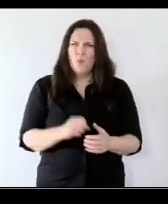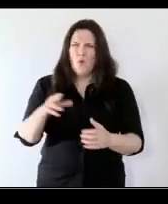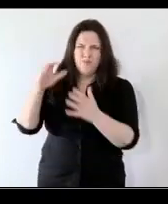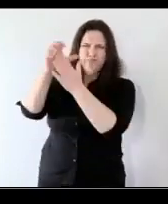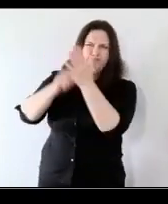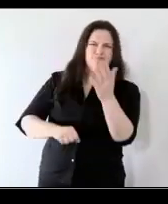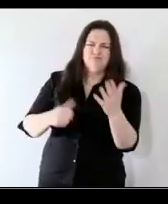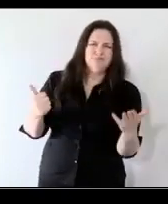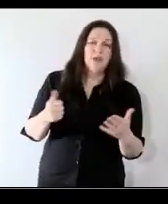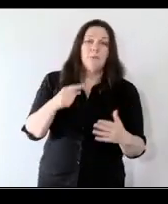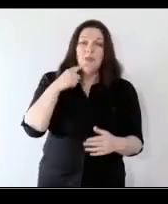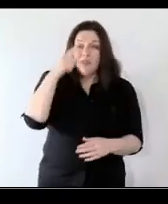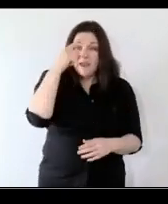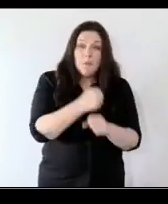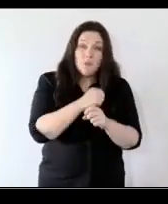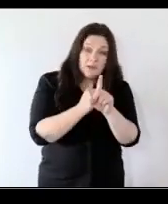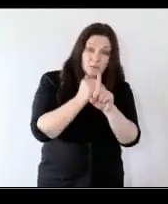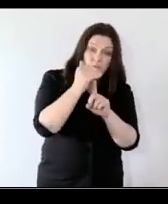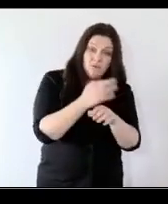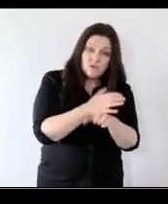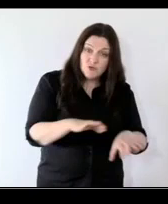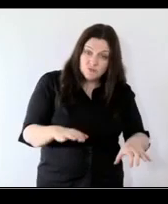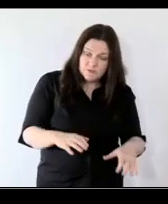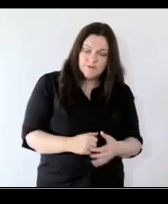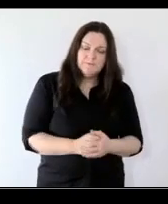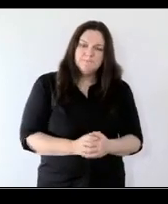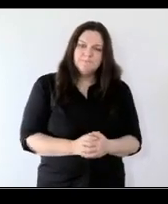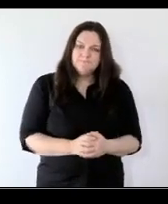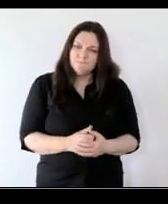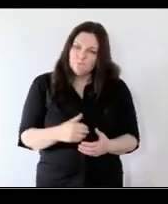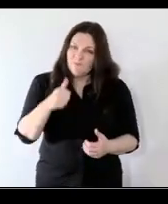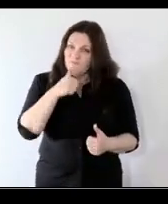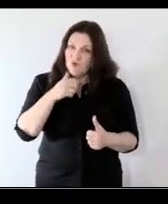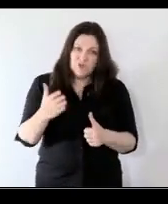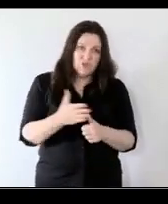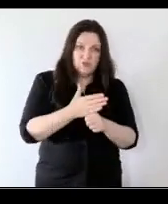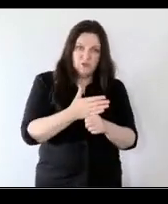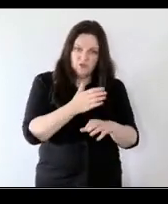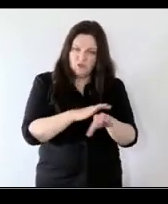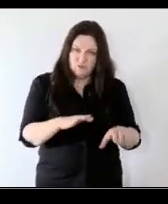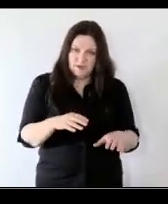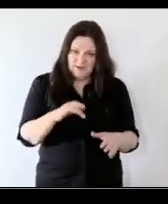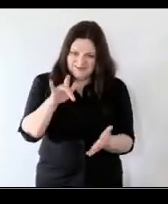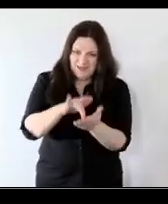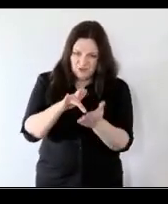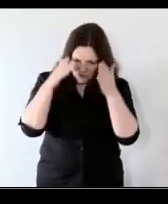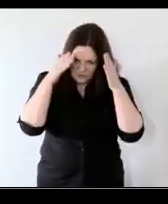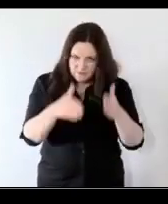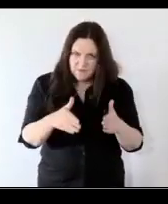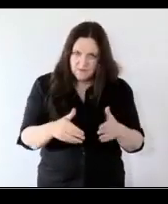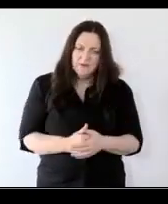improving things for children i think if we put them first if we put them first and center